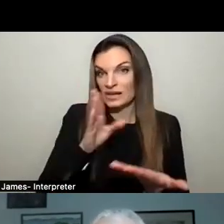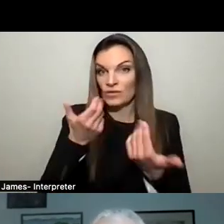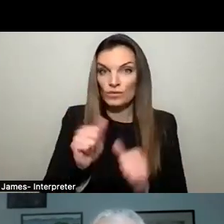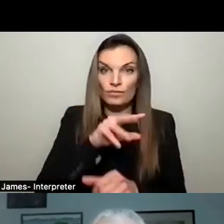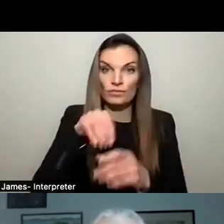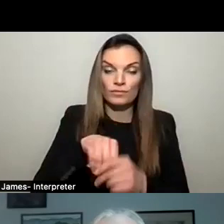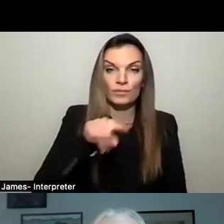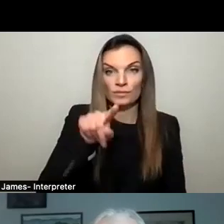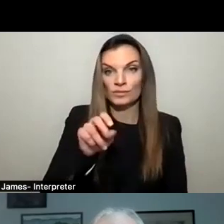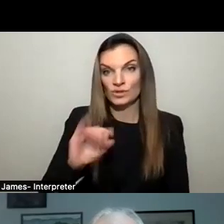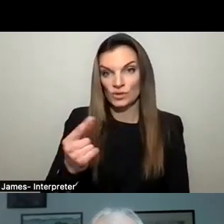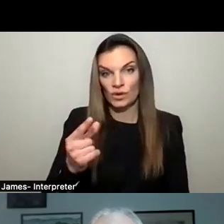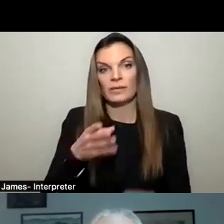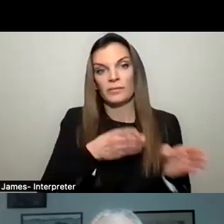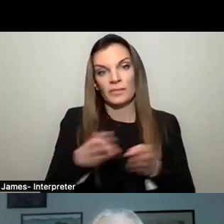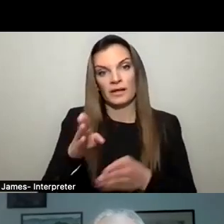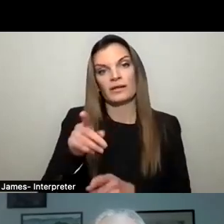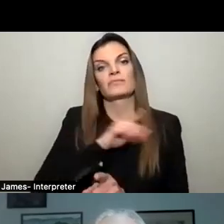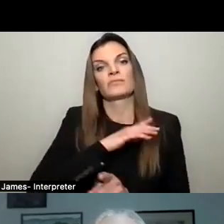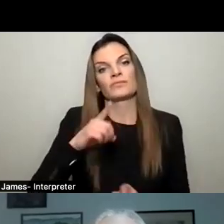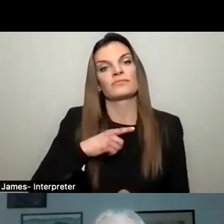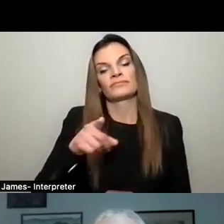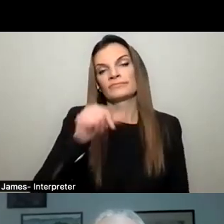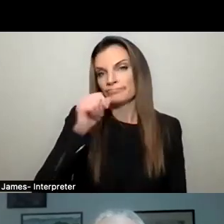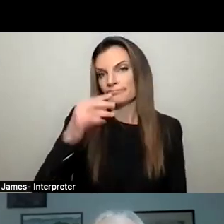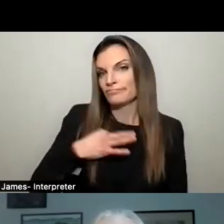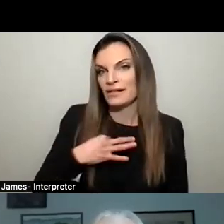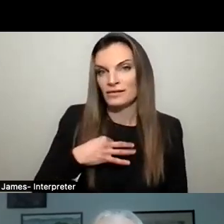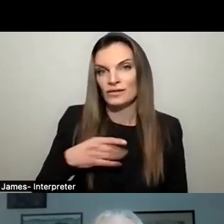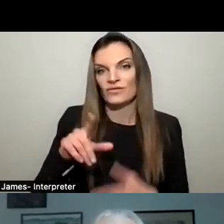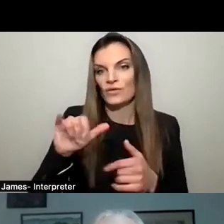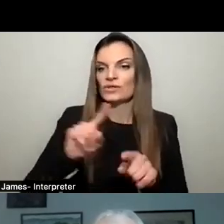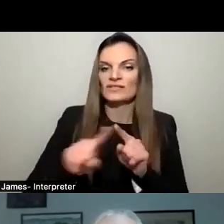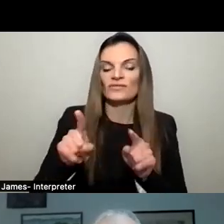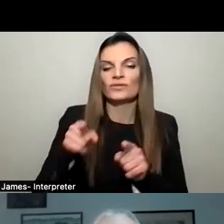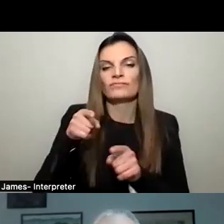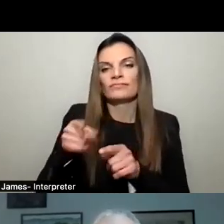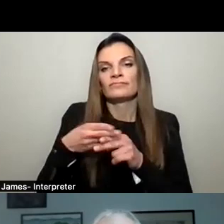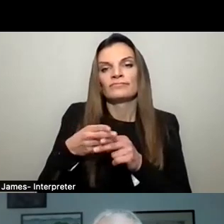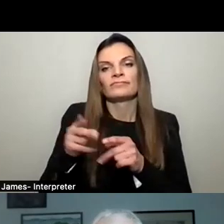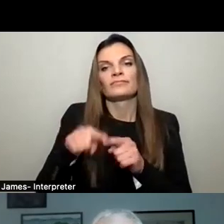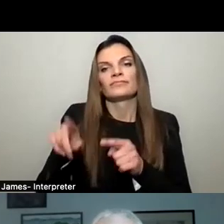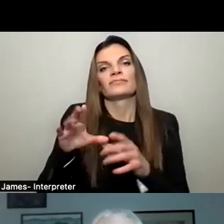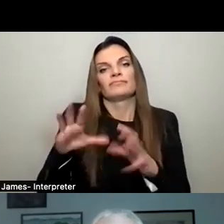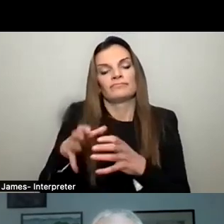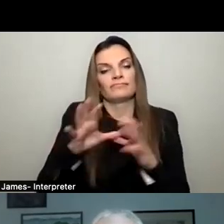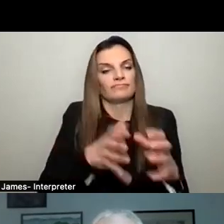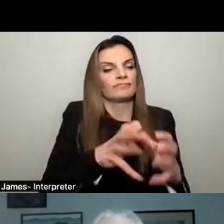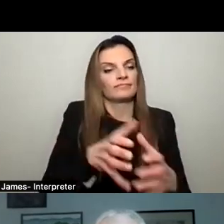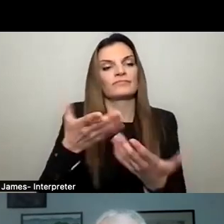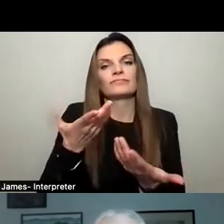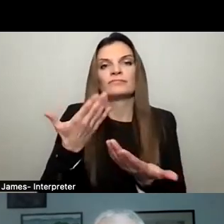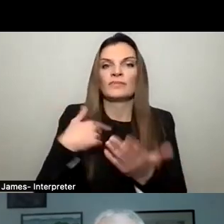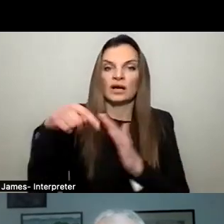or planning boards, didn't volunteer to serve on the ad hoc committee to guide the process of developing our new comprehensive plan.